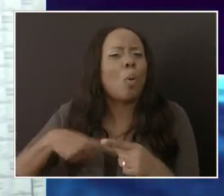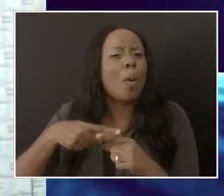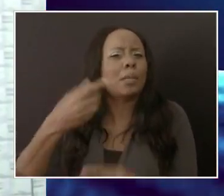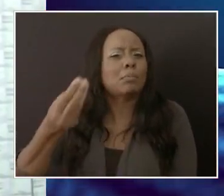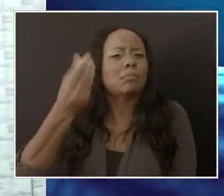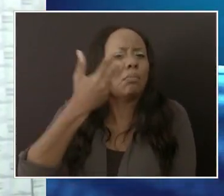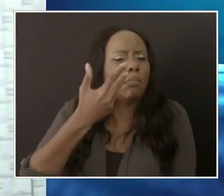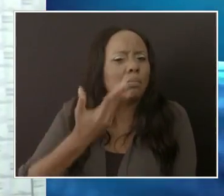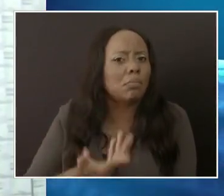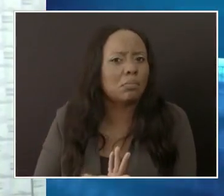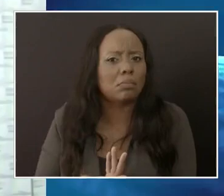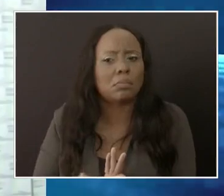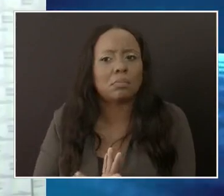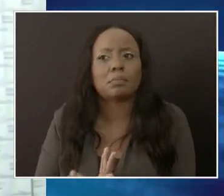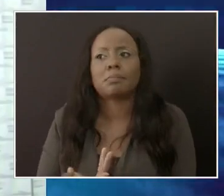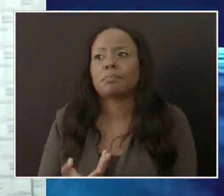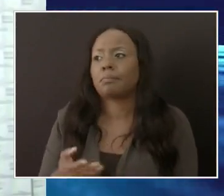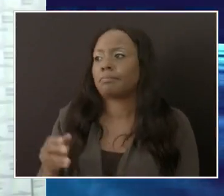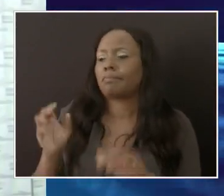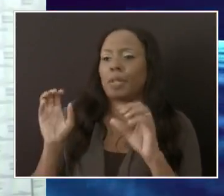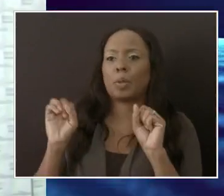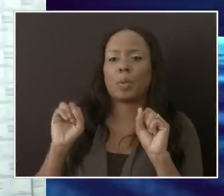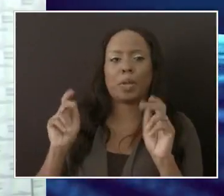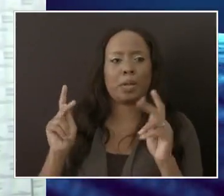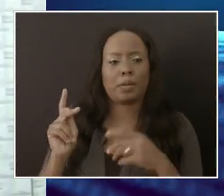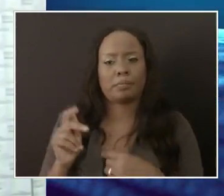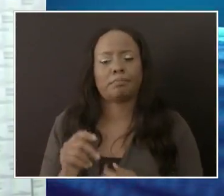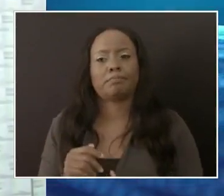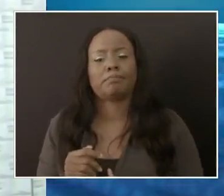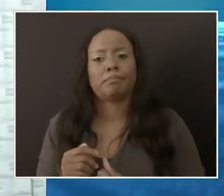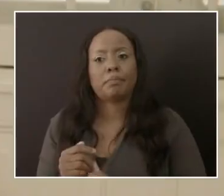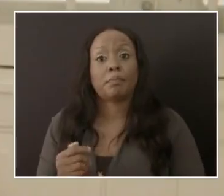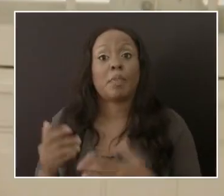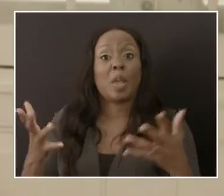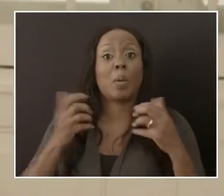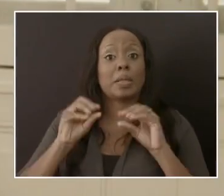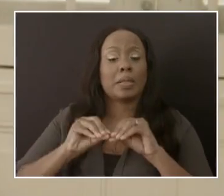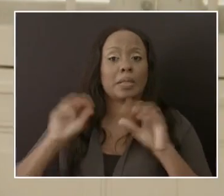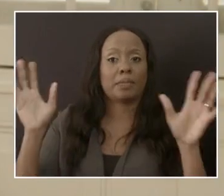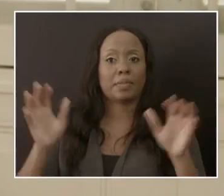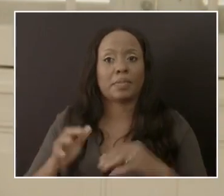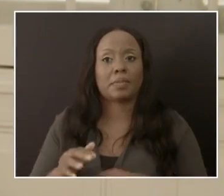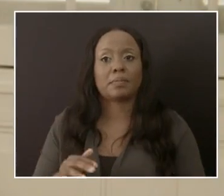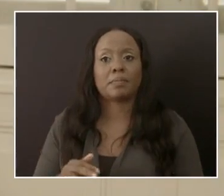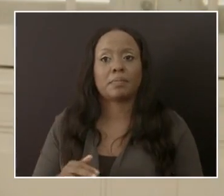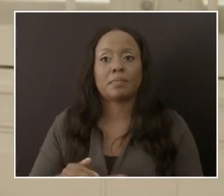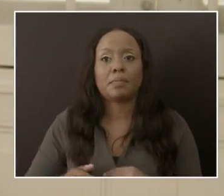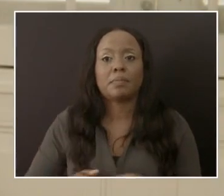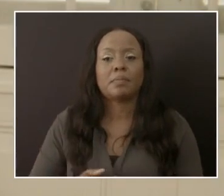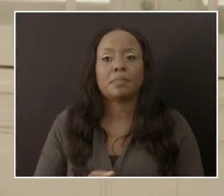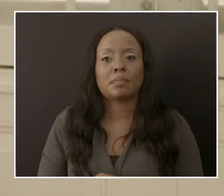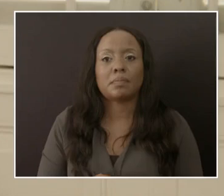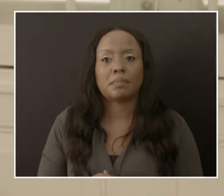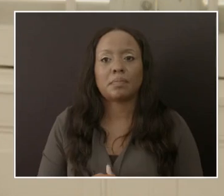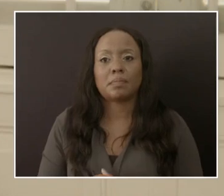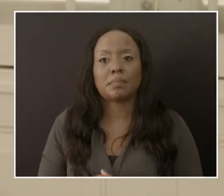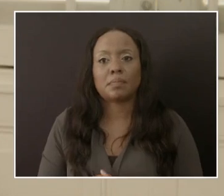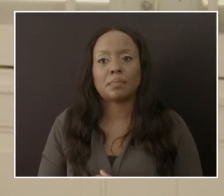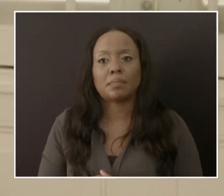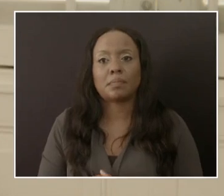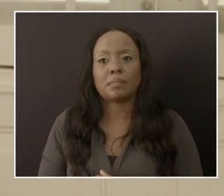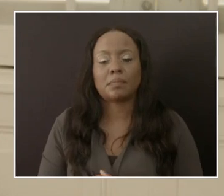So, let me clarify. I, at no time, try to trivialize Omicron.